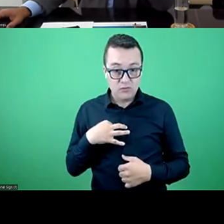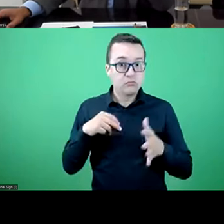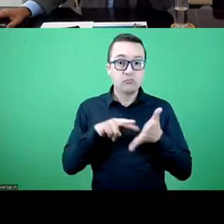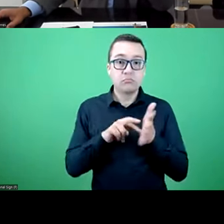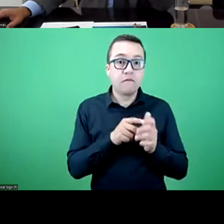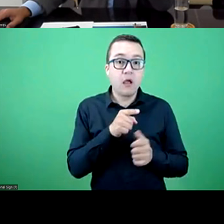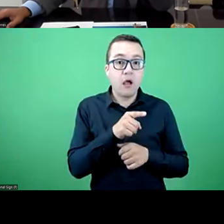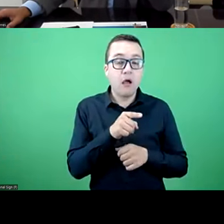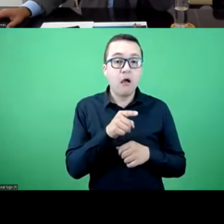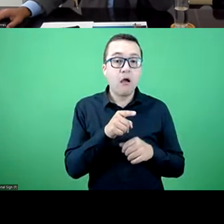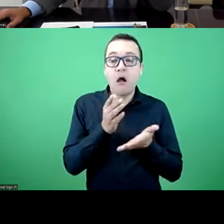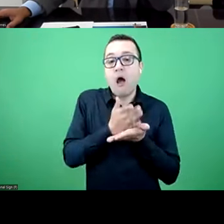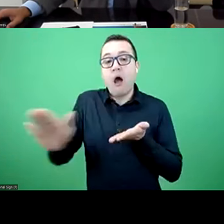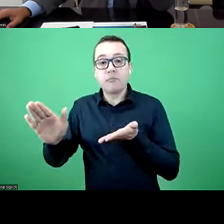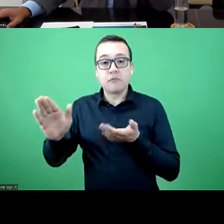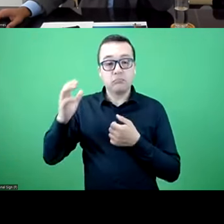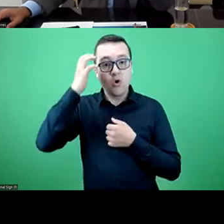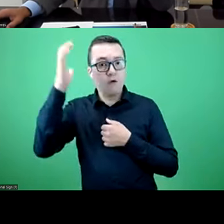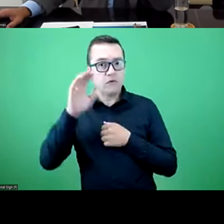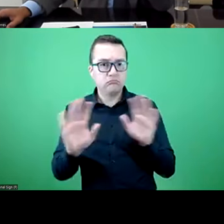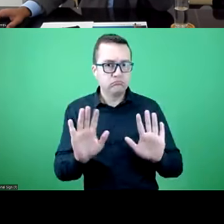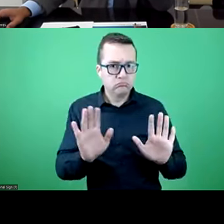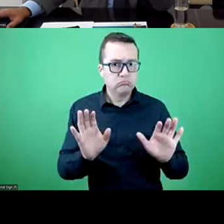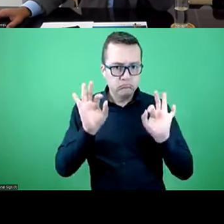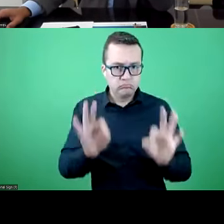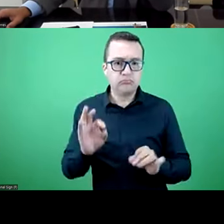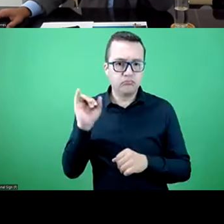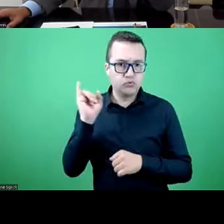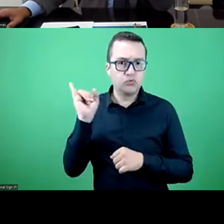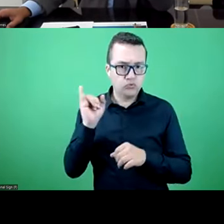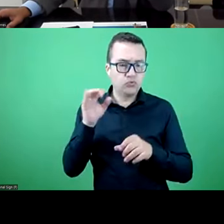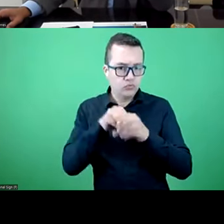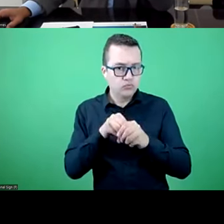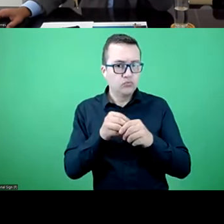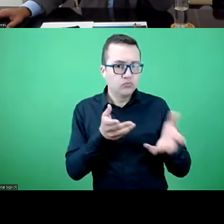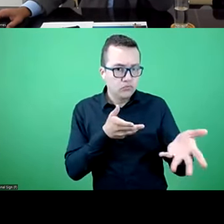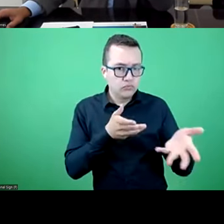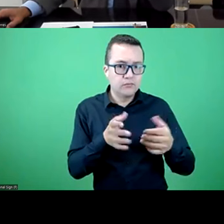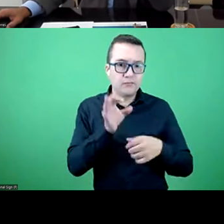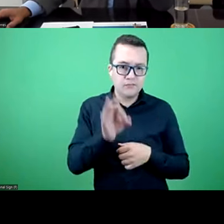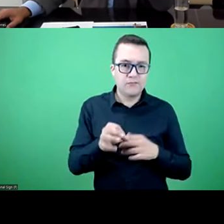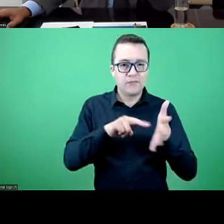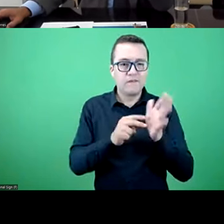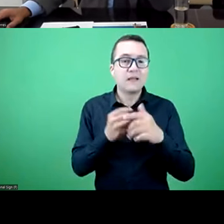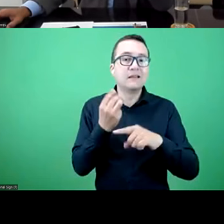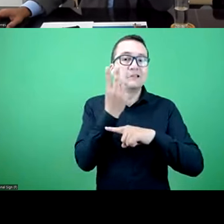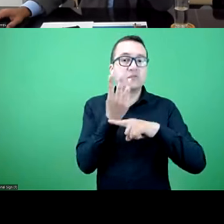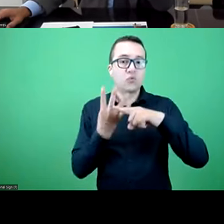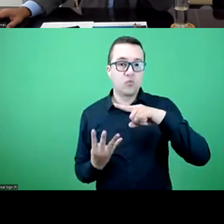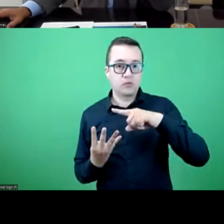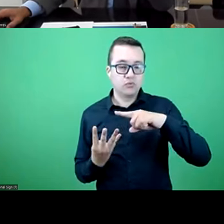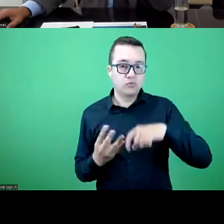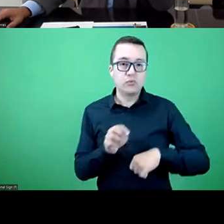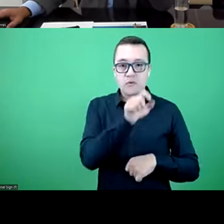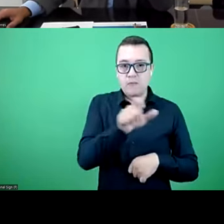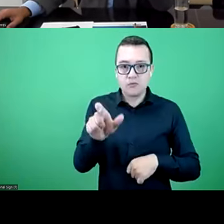use the private sector, they are also under the care of SUS. SUS is responsible